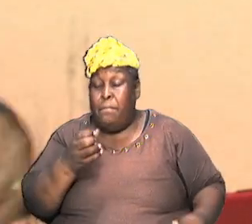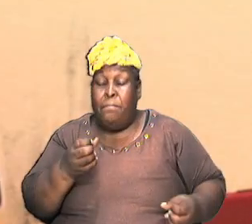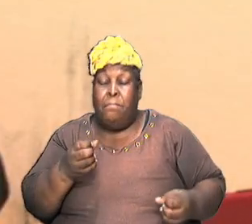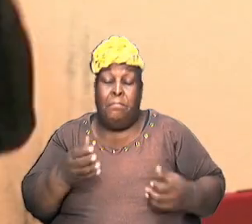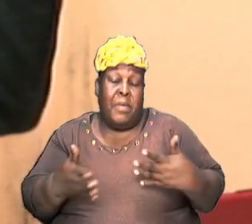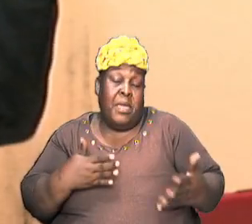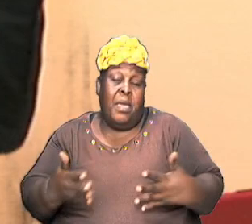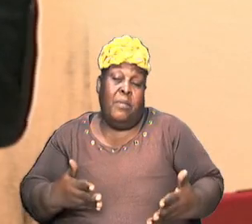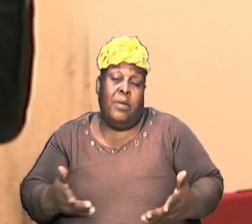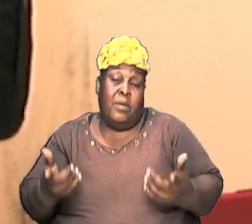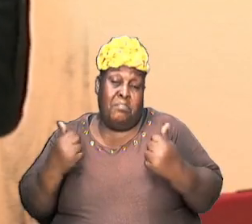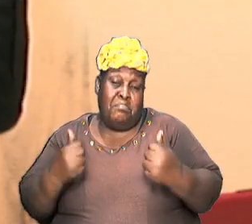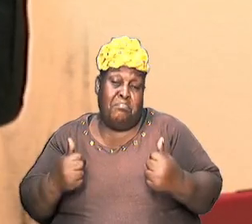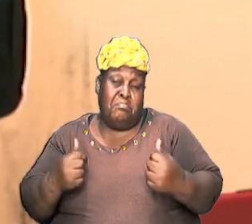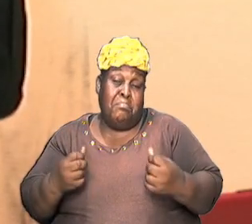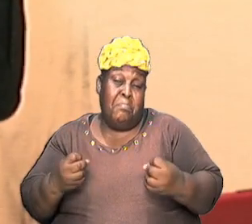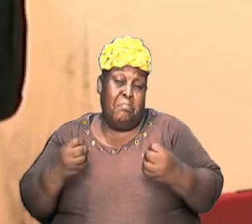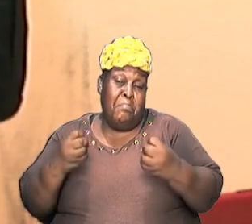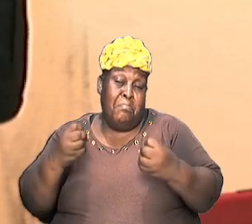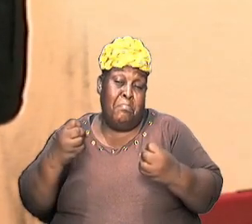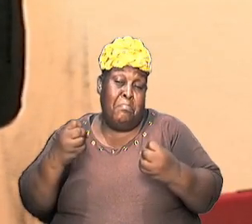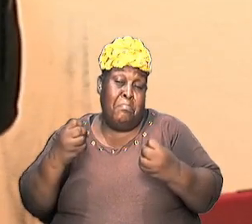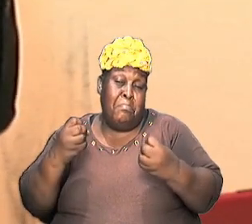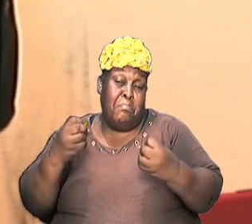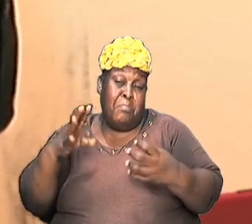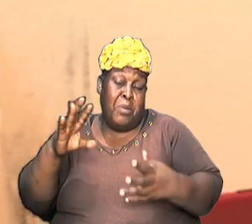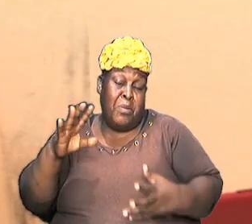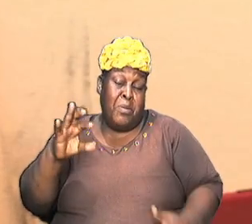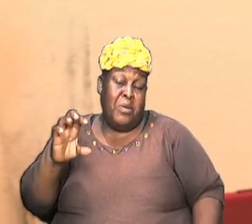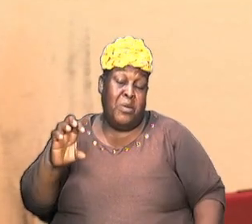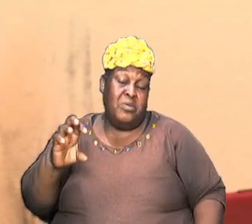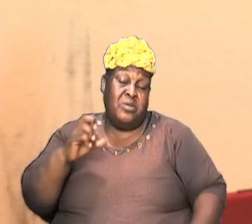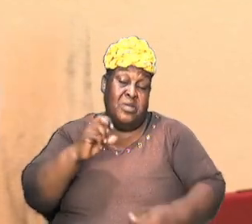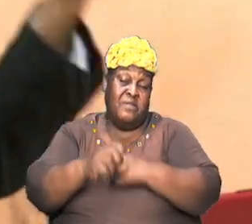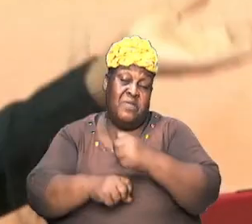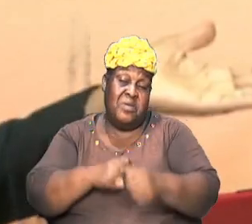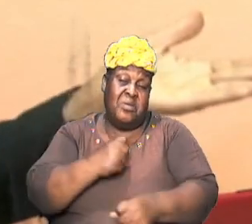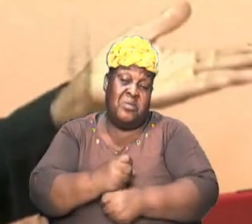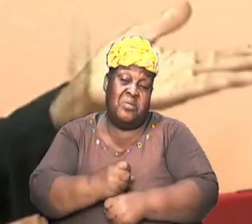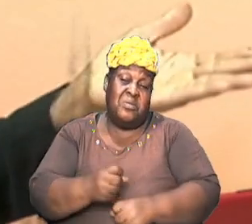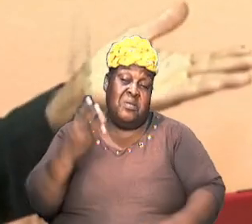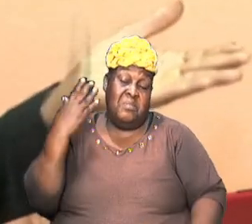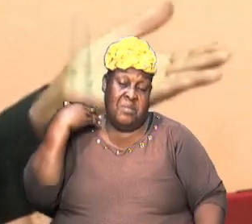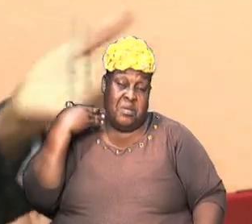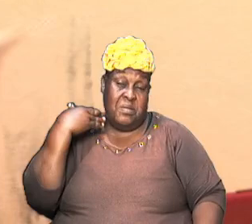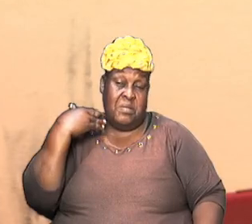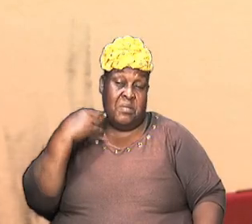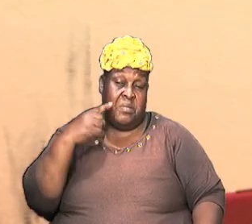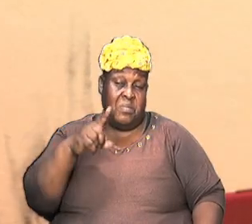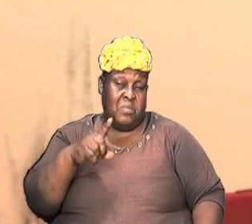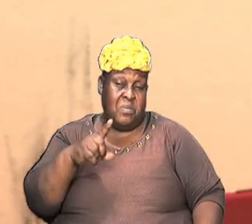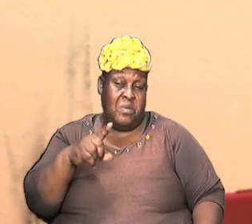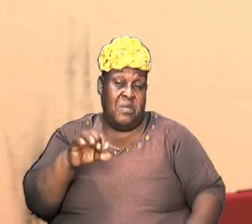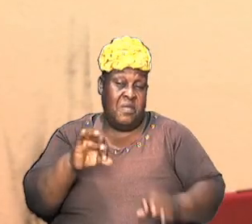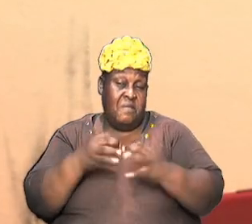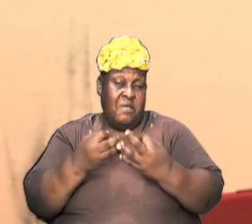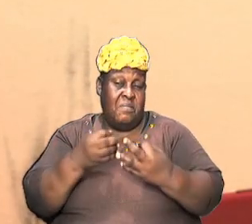a year behind almost by the time of the flood it could be one of the descendants of Noah